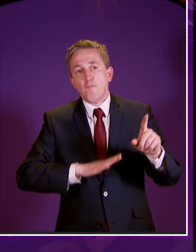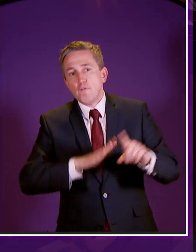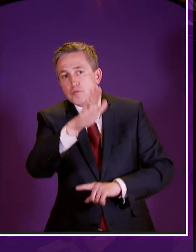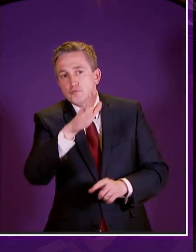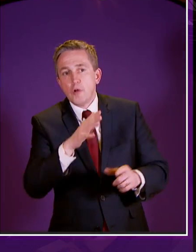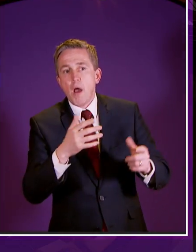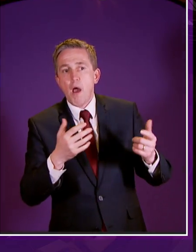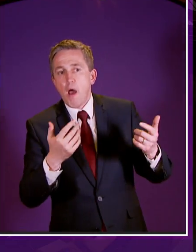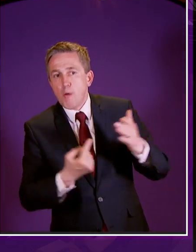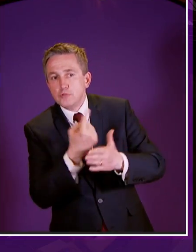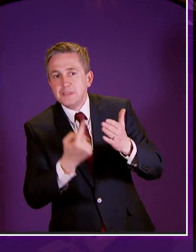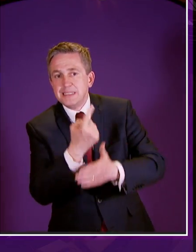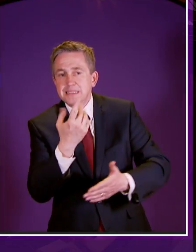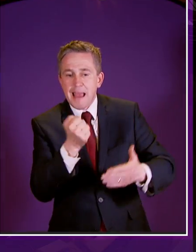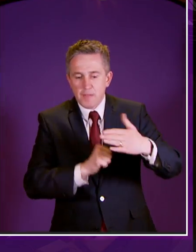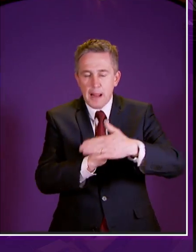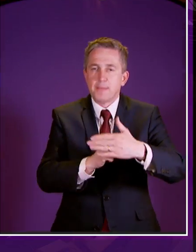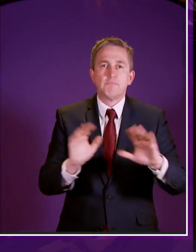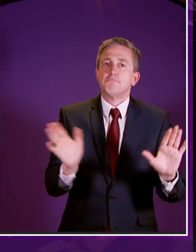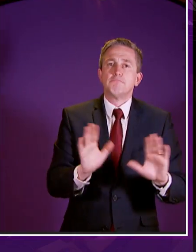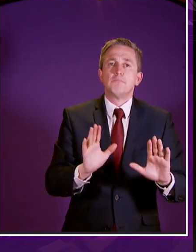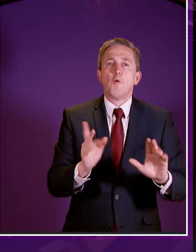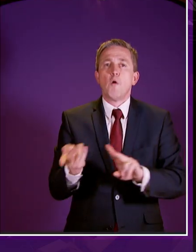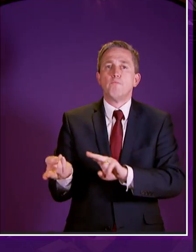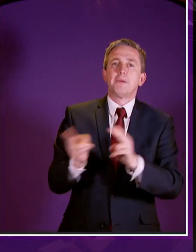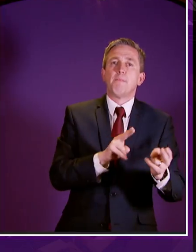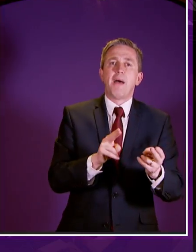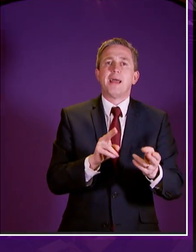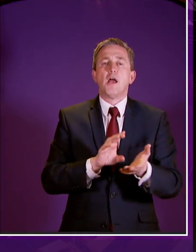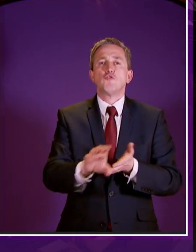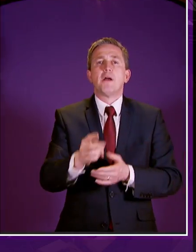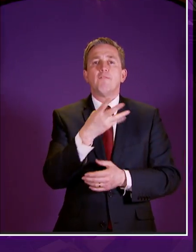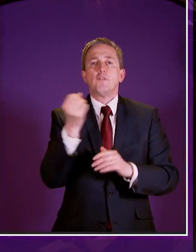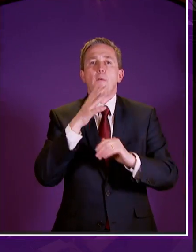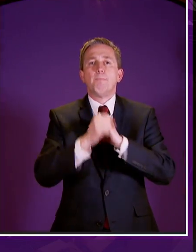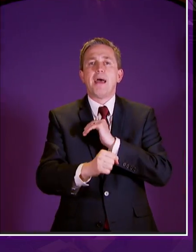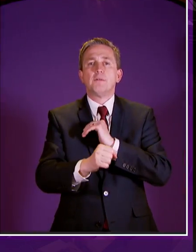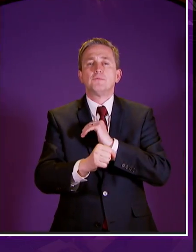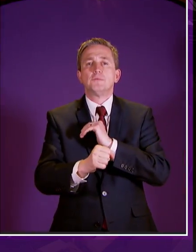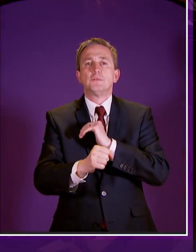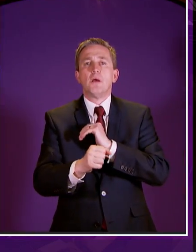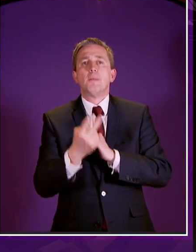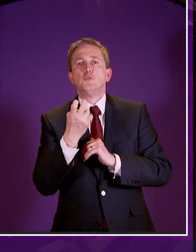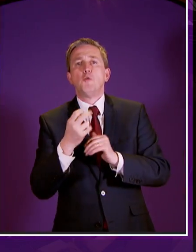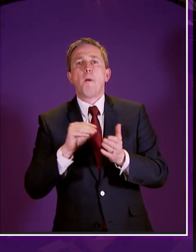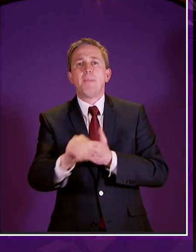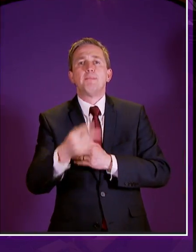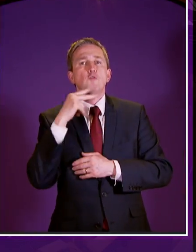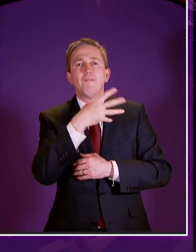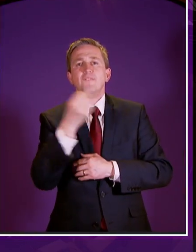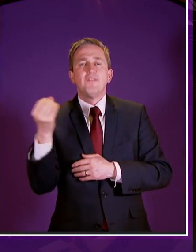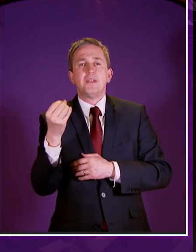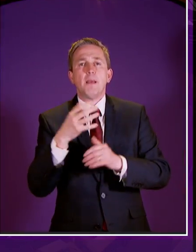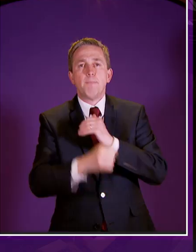generations so we will reintroduce the grant of 300 pounds plus two payments of 250